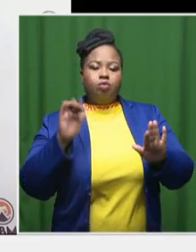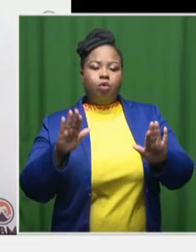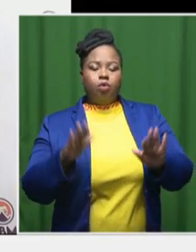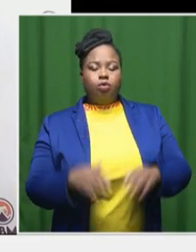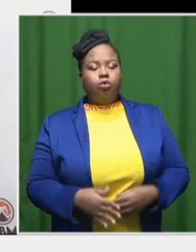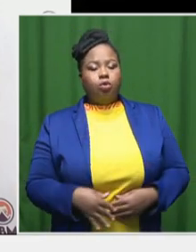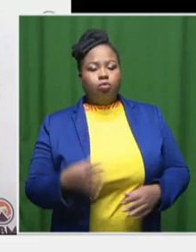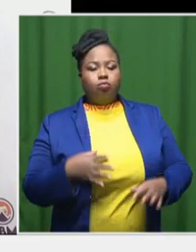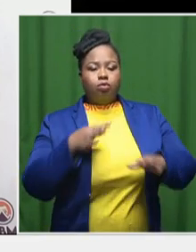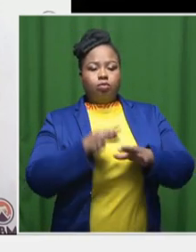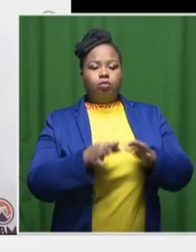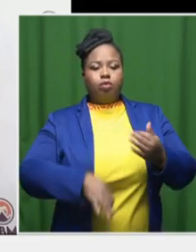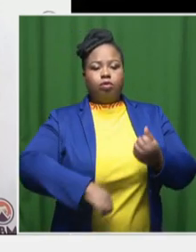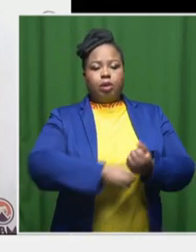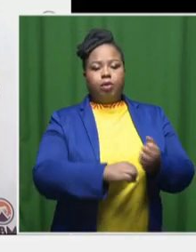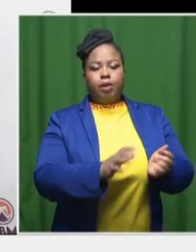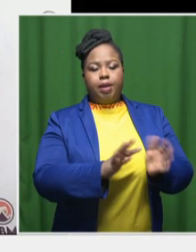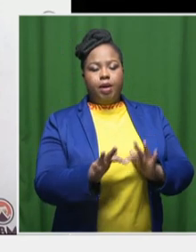to the local film industry.